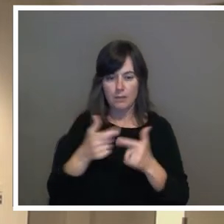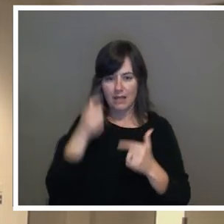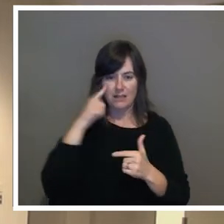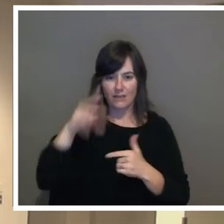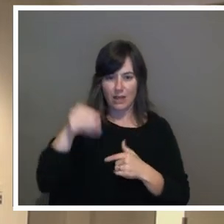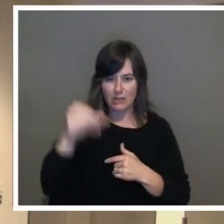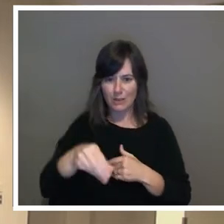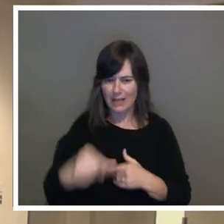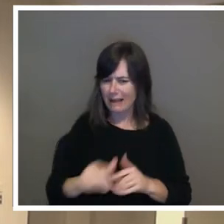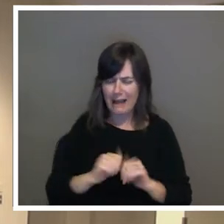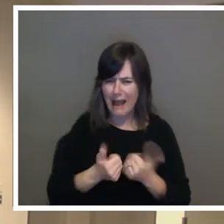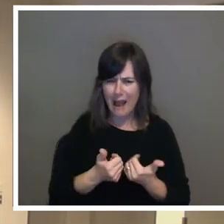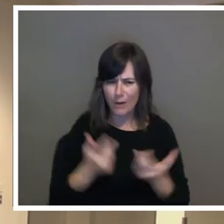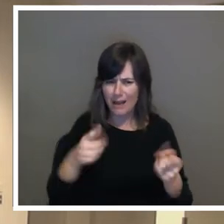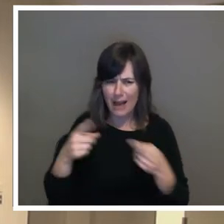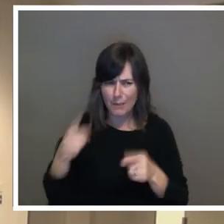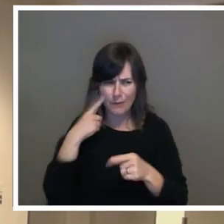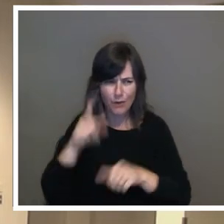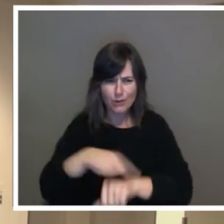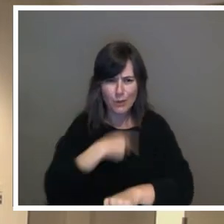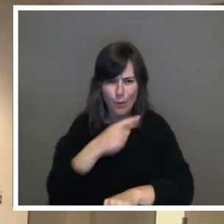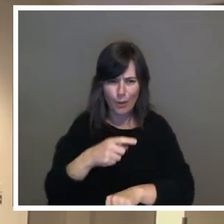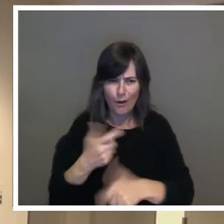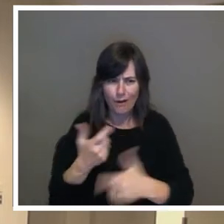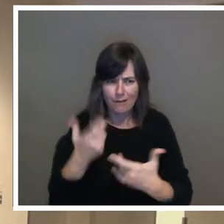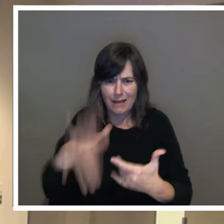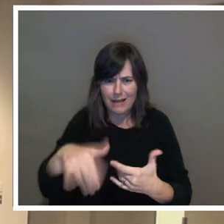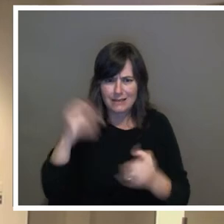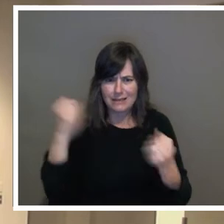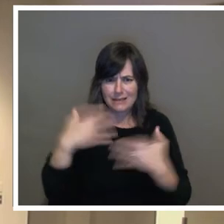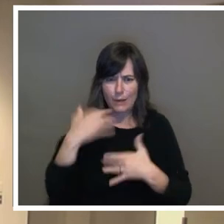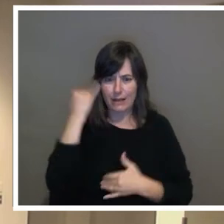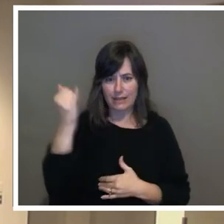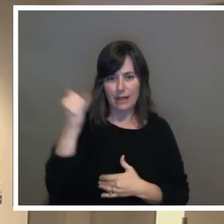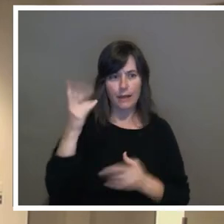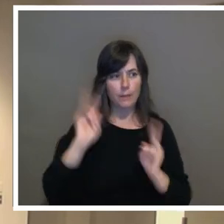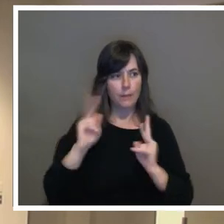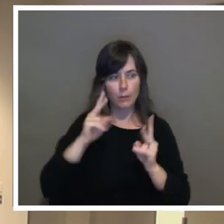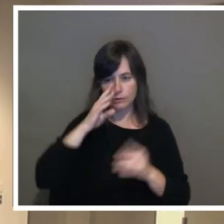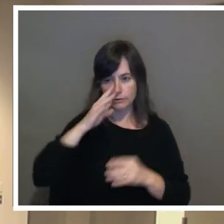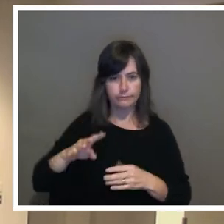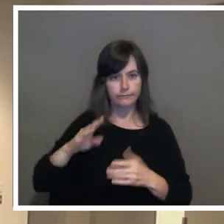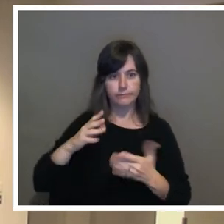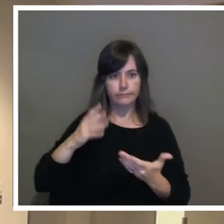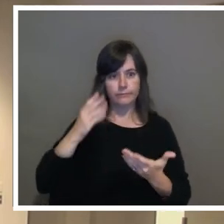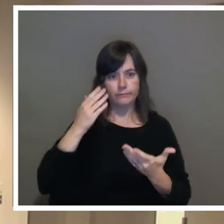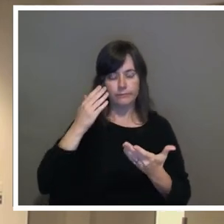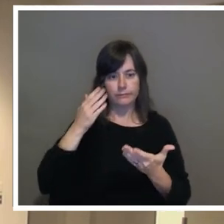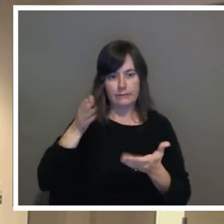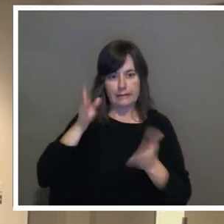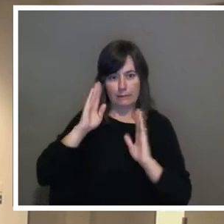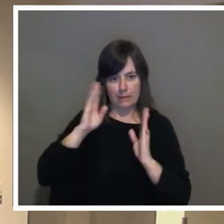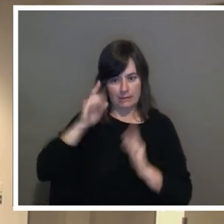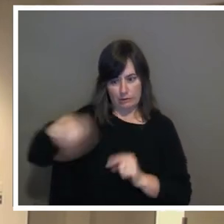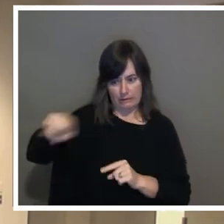that's kind of a scary idea to know that that went unnoticed for so long. Those are my comments. Thank you